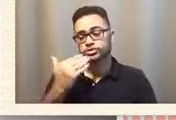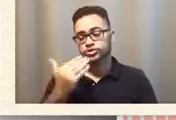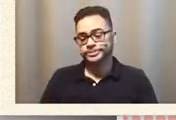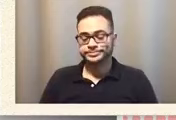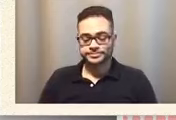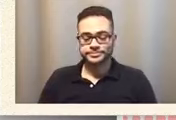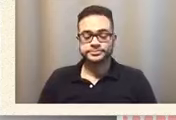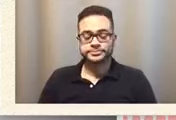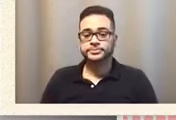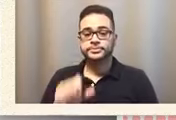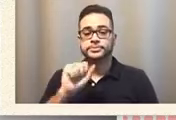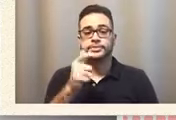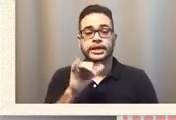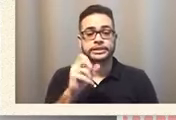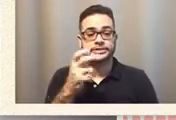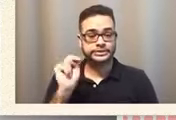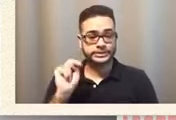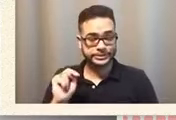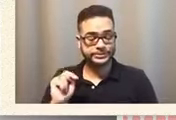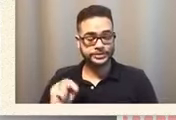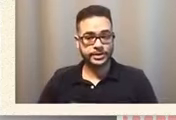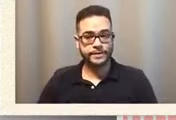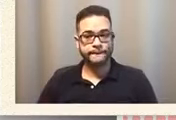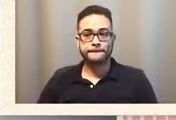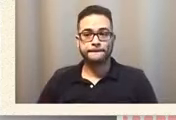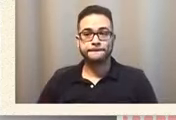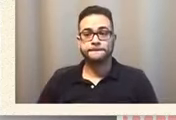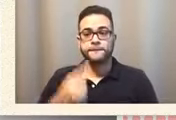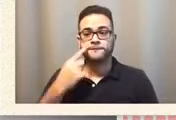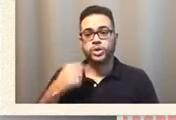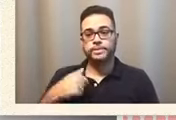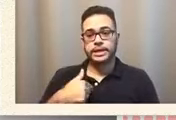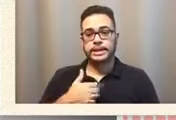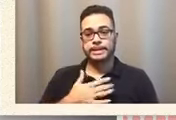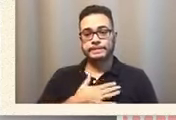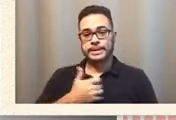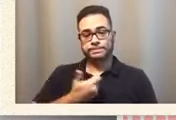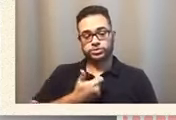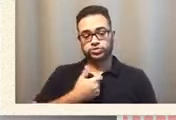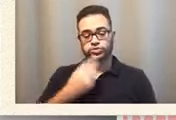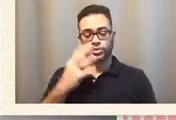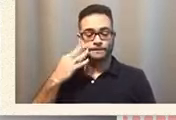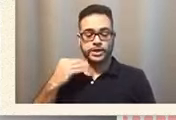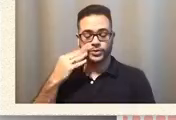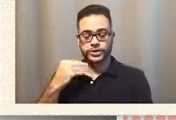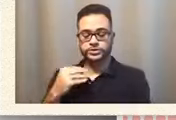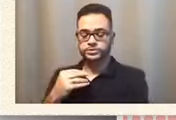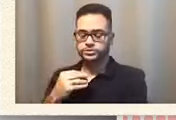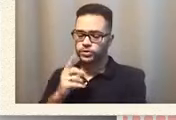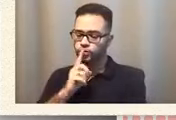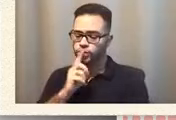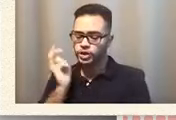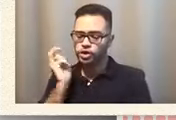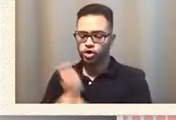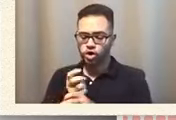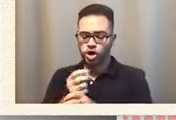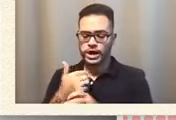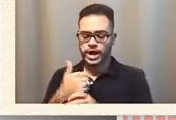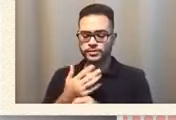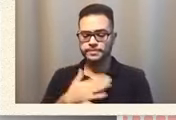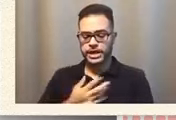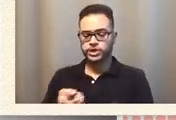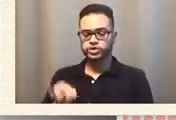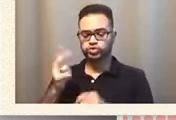allison uh for me my own personal experience uh it's been hard having my two kids and each